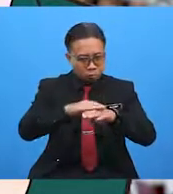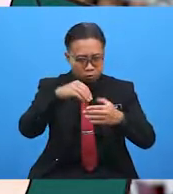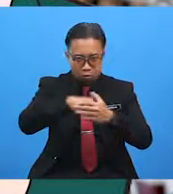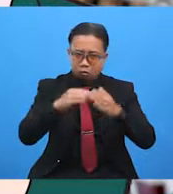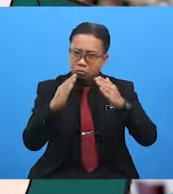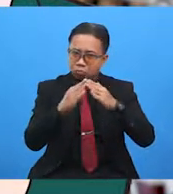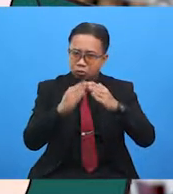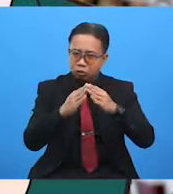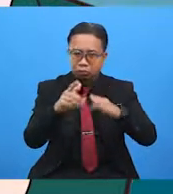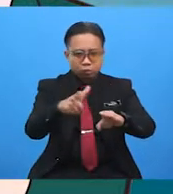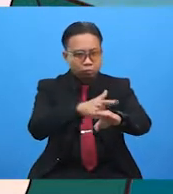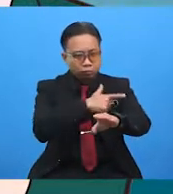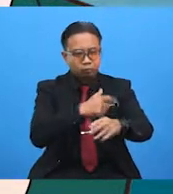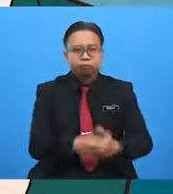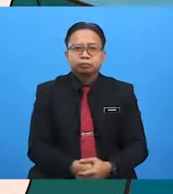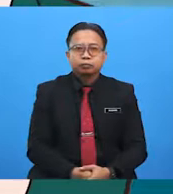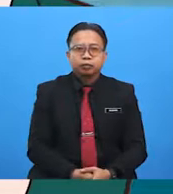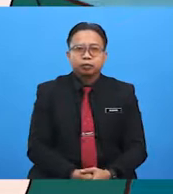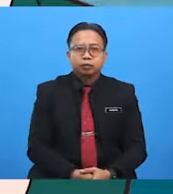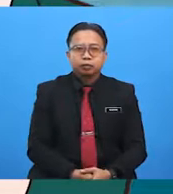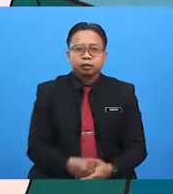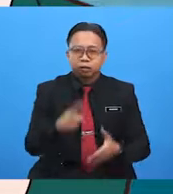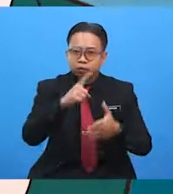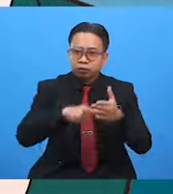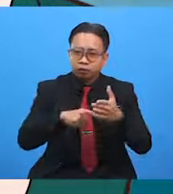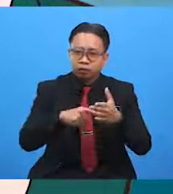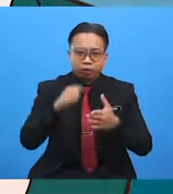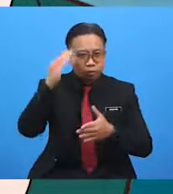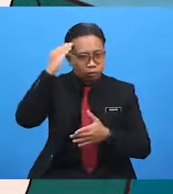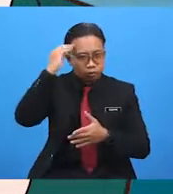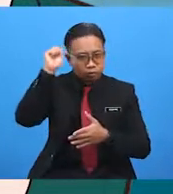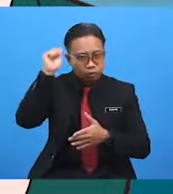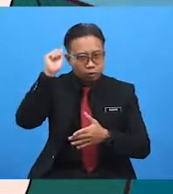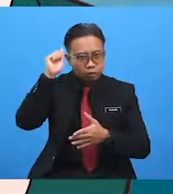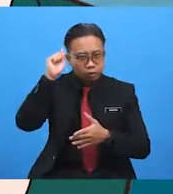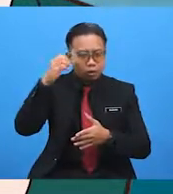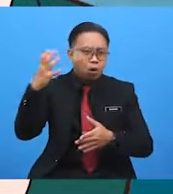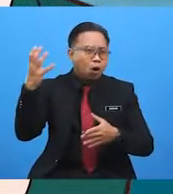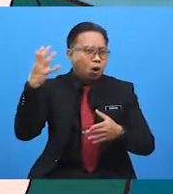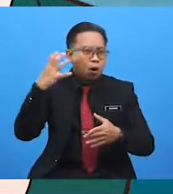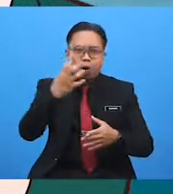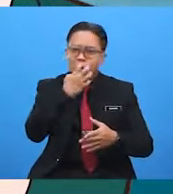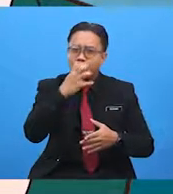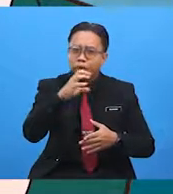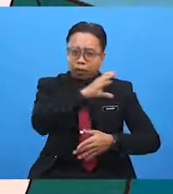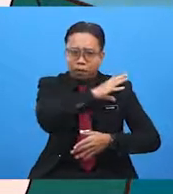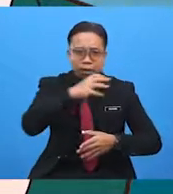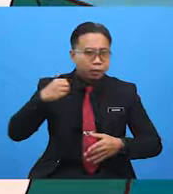winter's day. While in Sydney, The weather is hot and sunny.